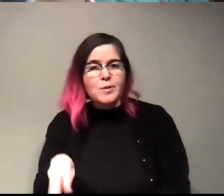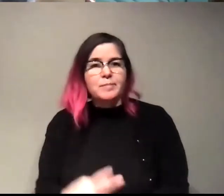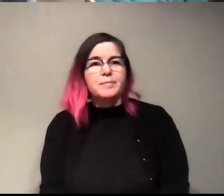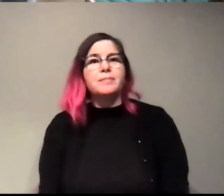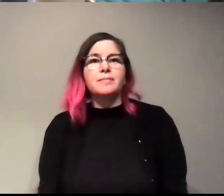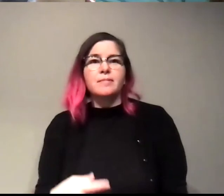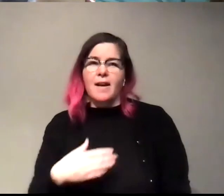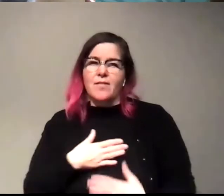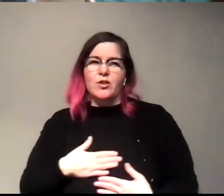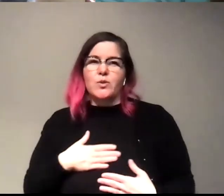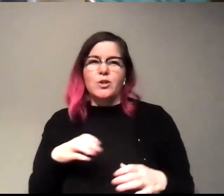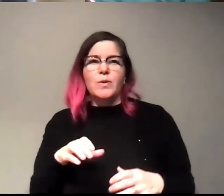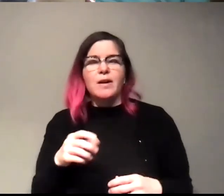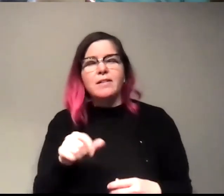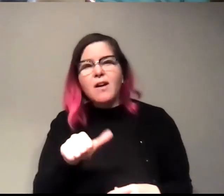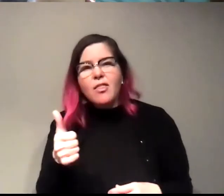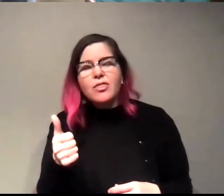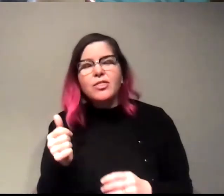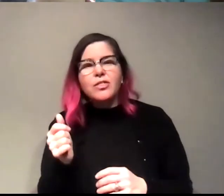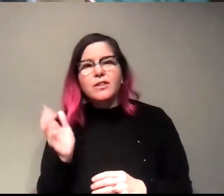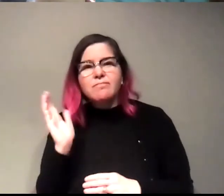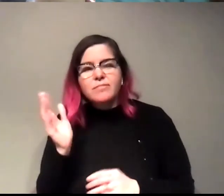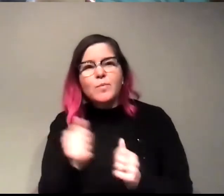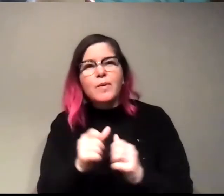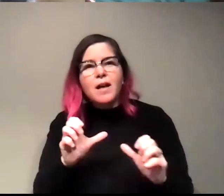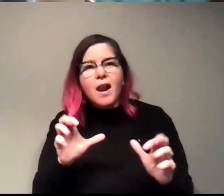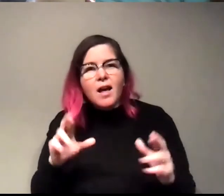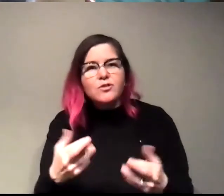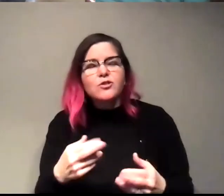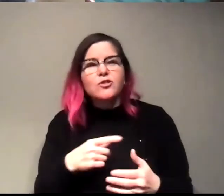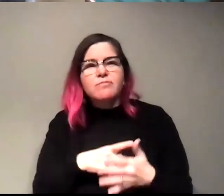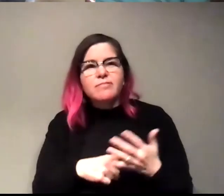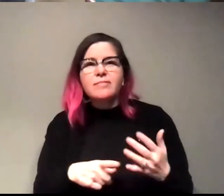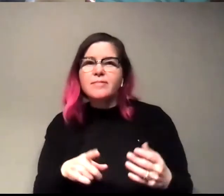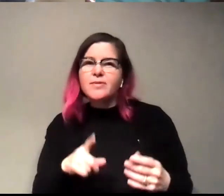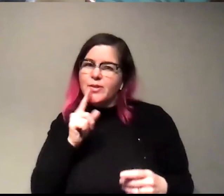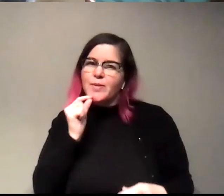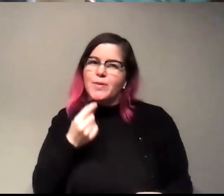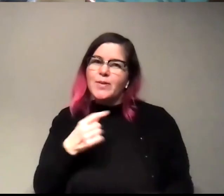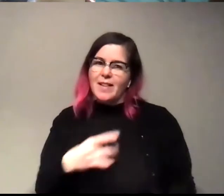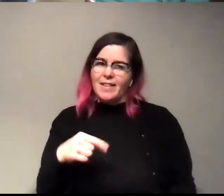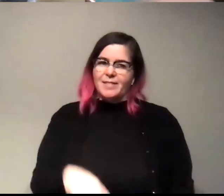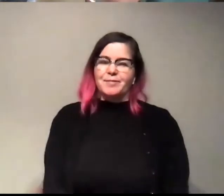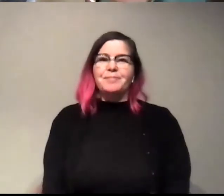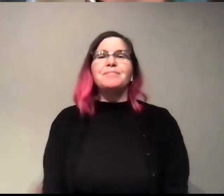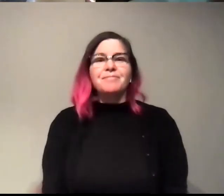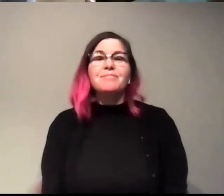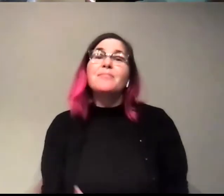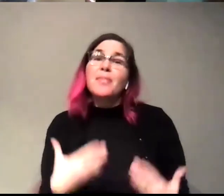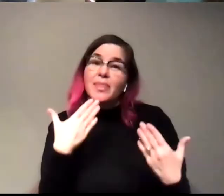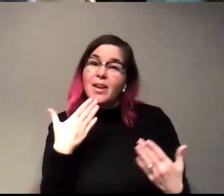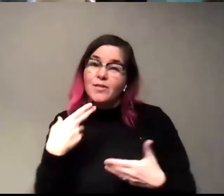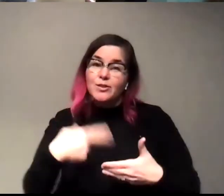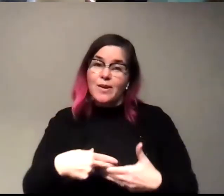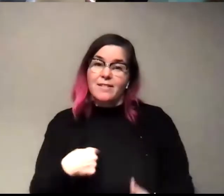been doing a couple other sessions with some classrooms and stuff. So it was really, you it's really cool. I like this. Awesome. Well, thank you so much for joining